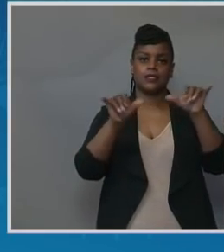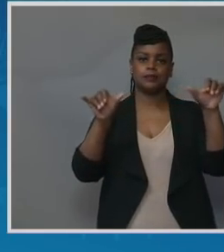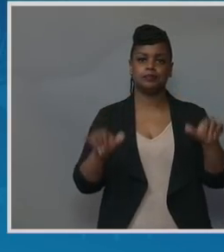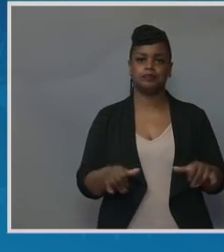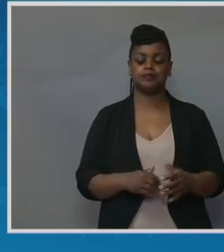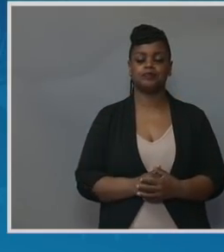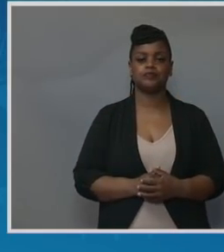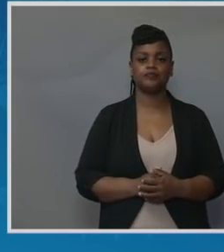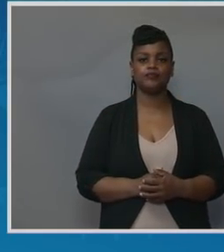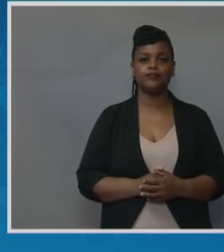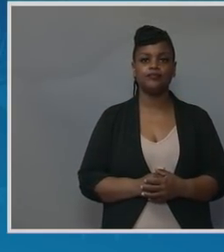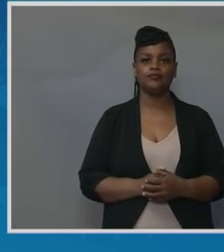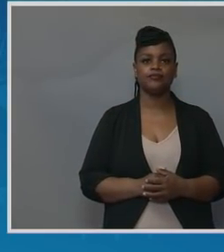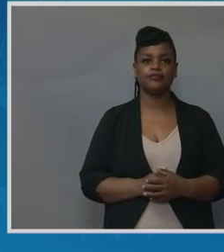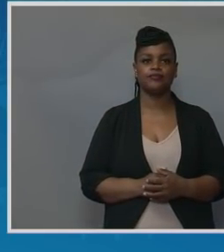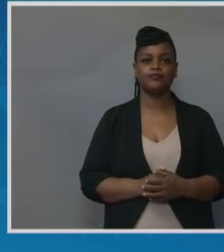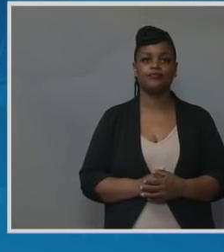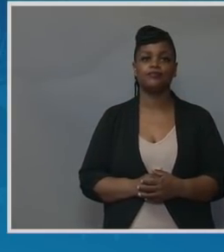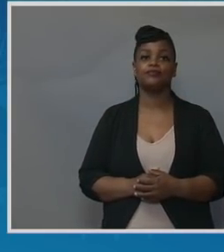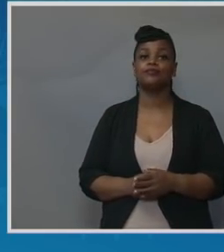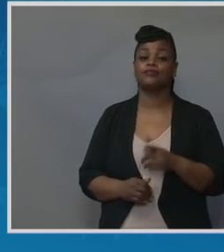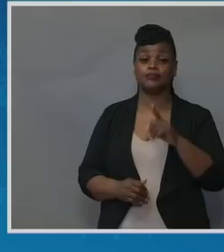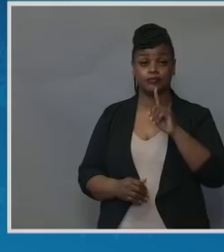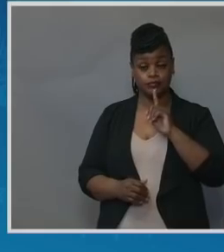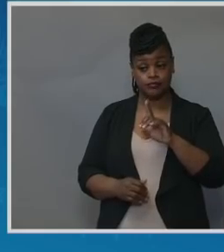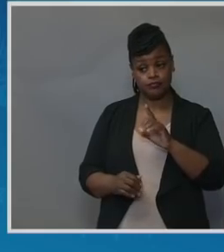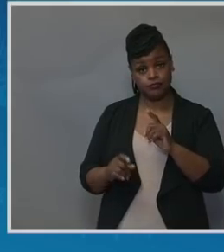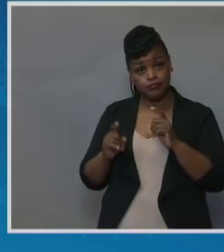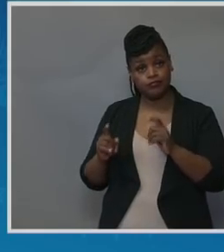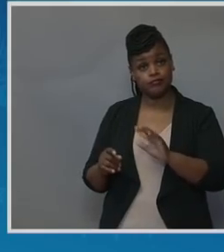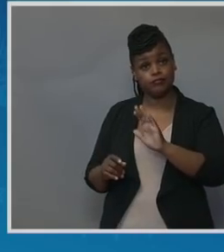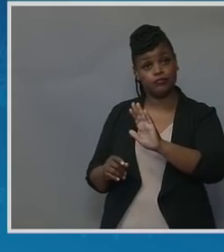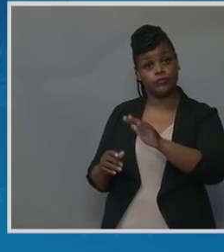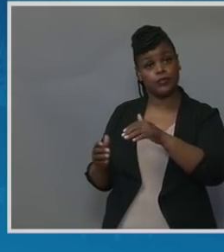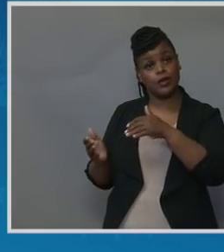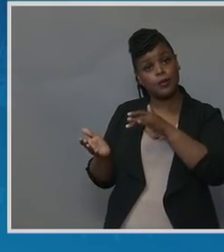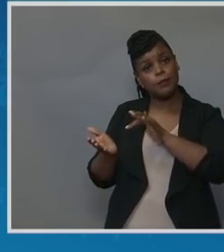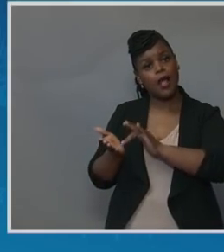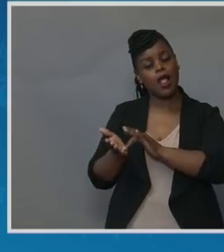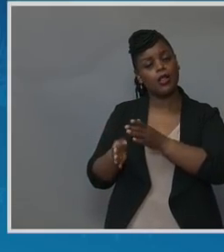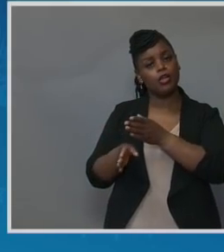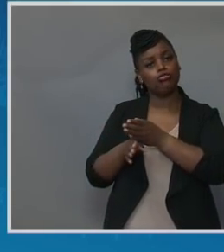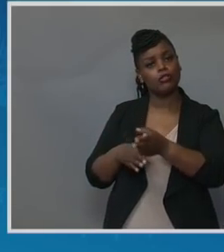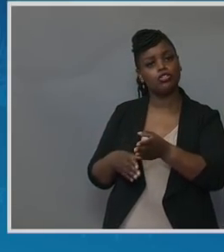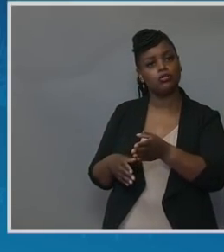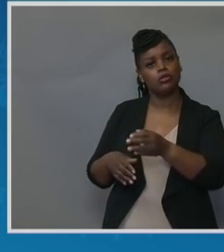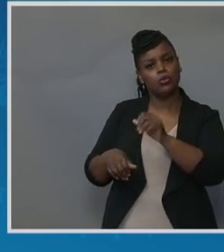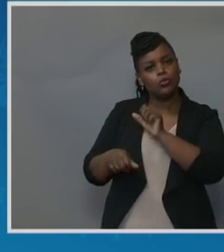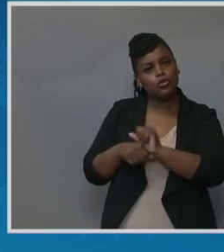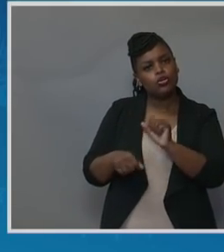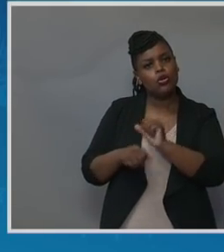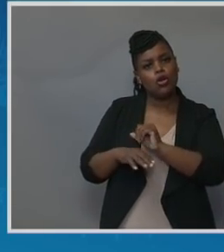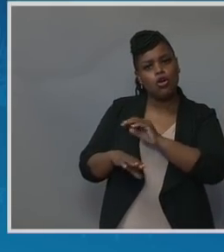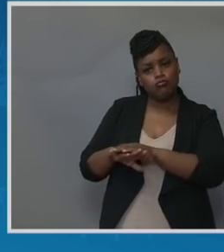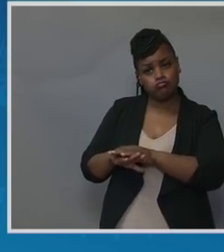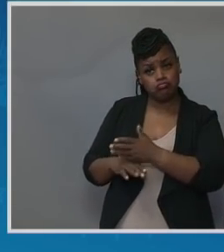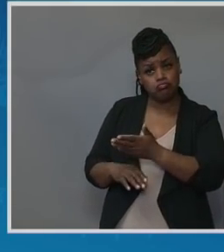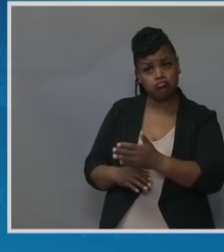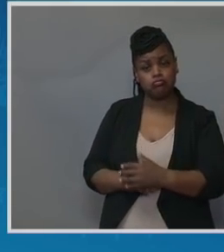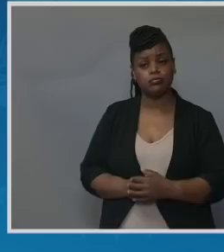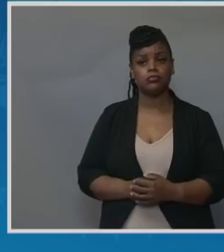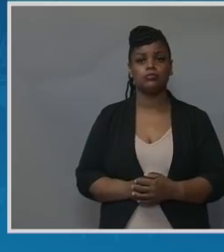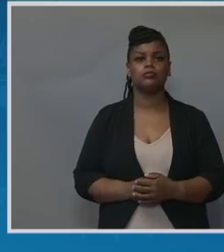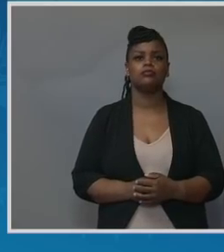Dr. Howell, you've truly dedicated your medical career to working on combating these extraordinary